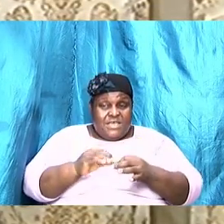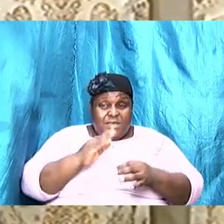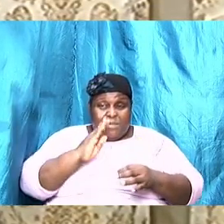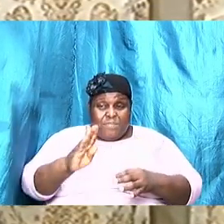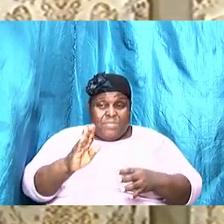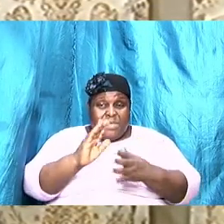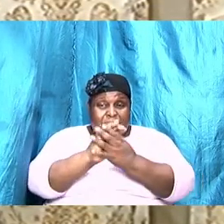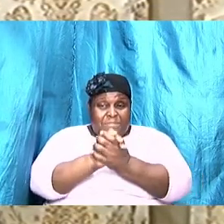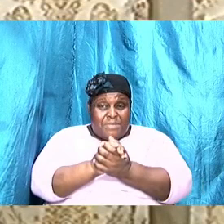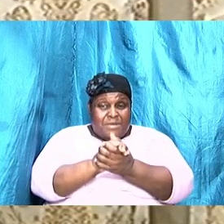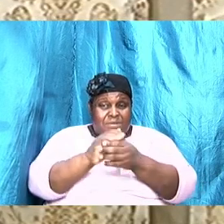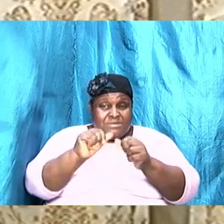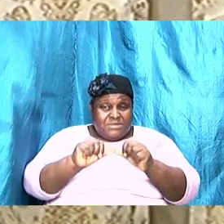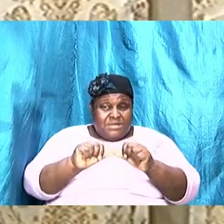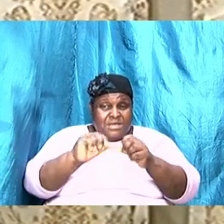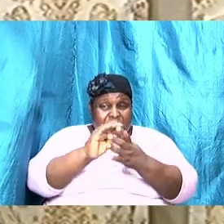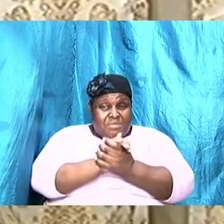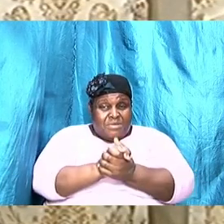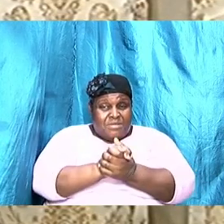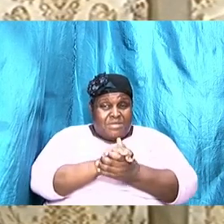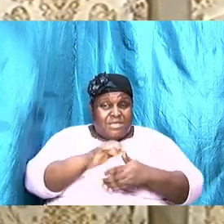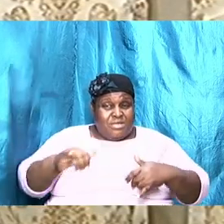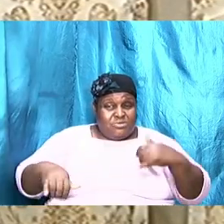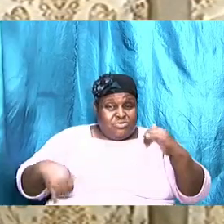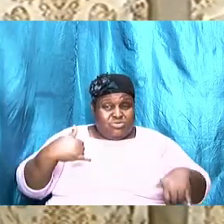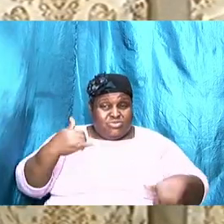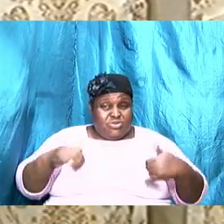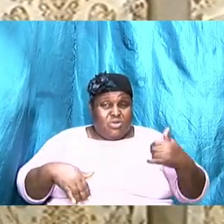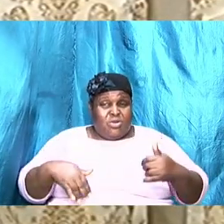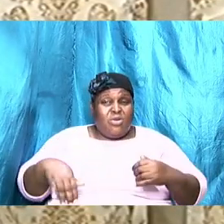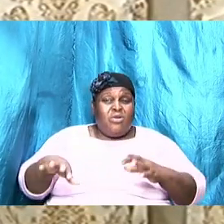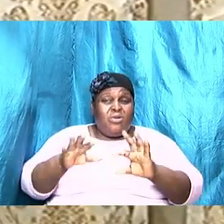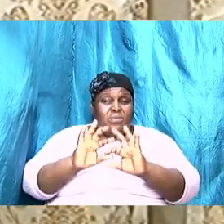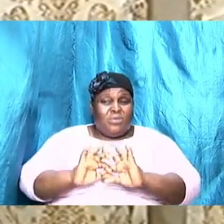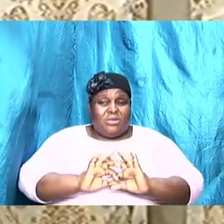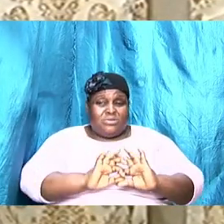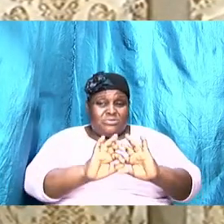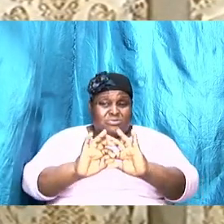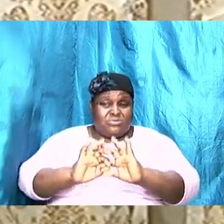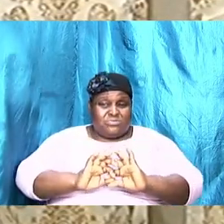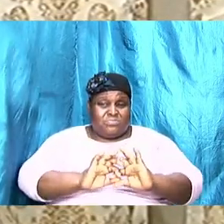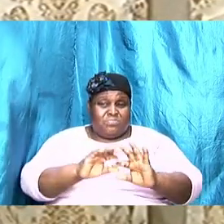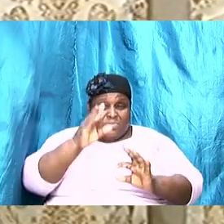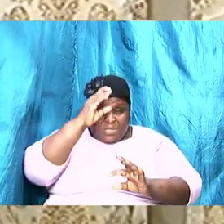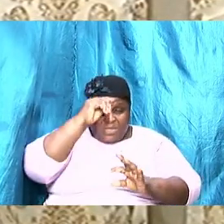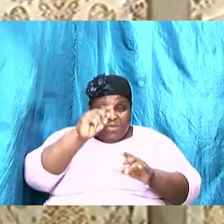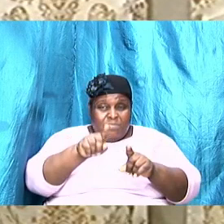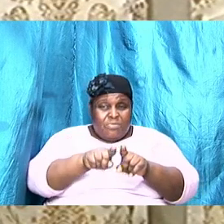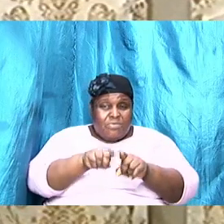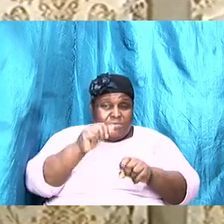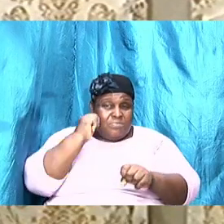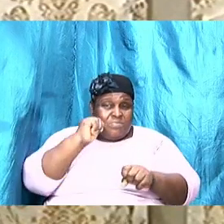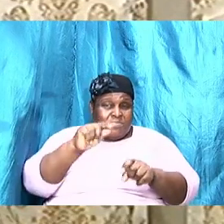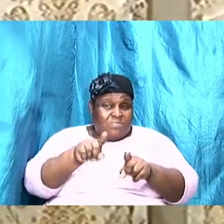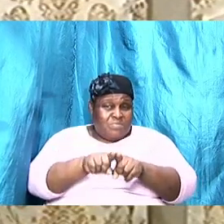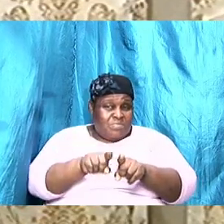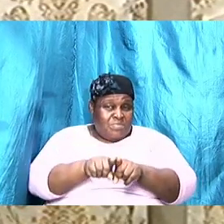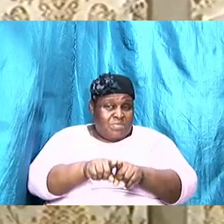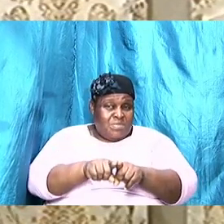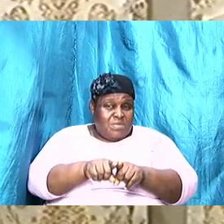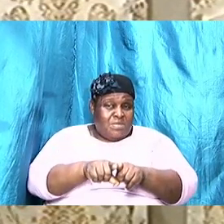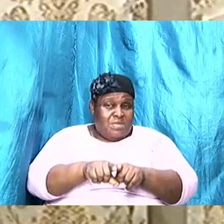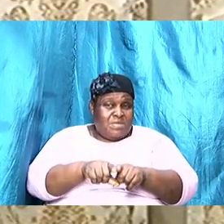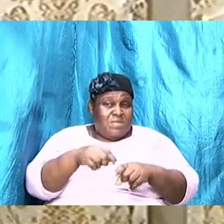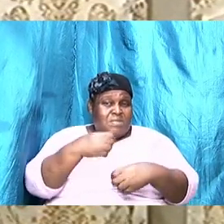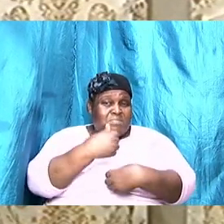enjoying our relationship, brothers and sisters, it requires work. It requires effort,